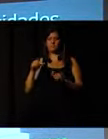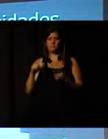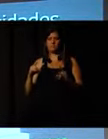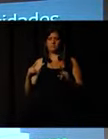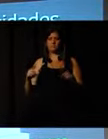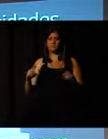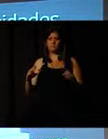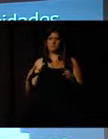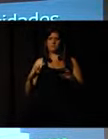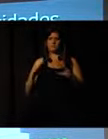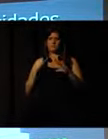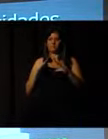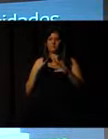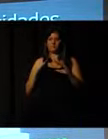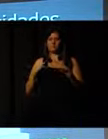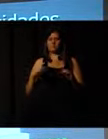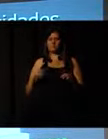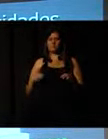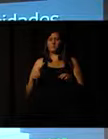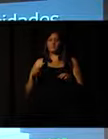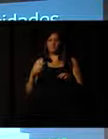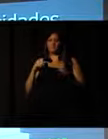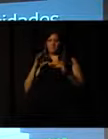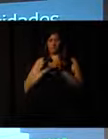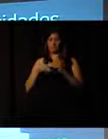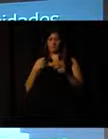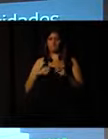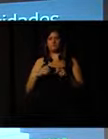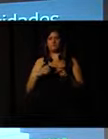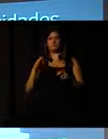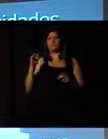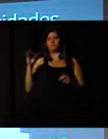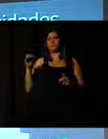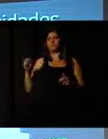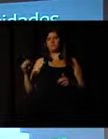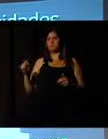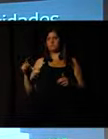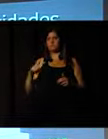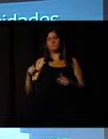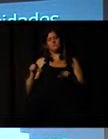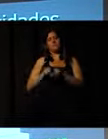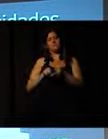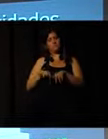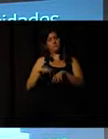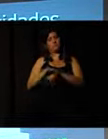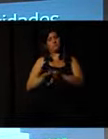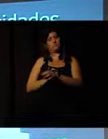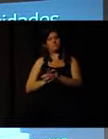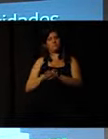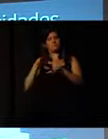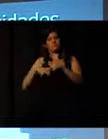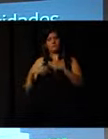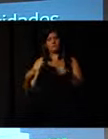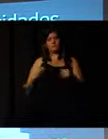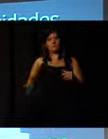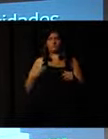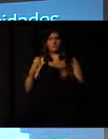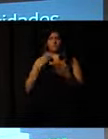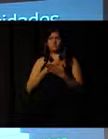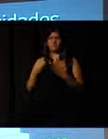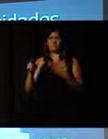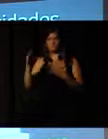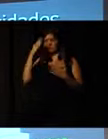this pyramid taking away the basic needs, physiological, safety and survival.